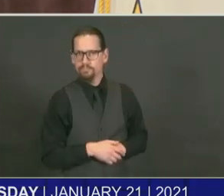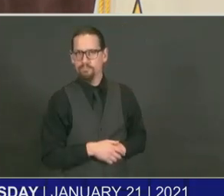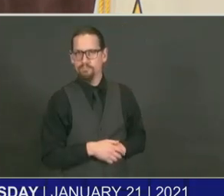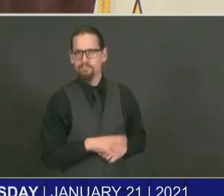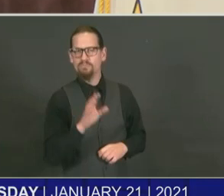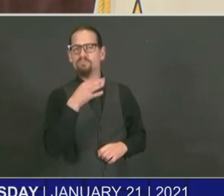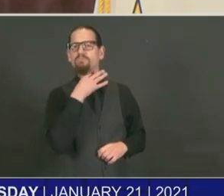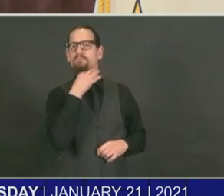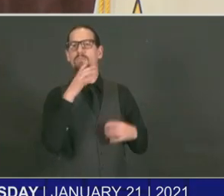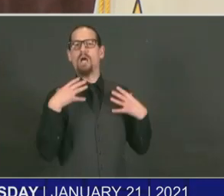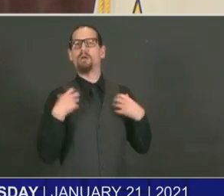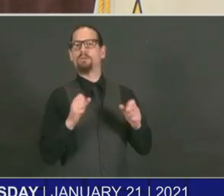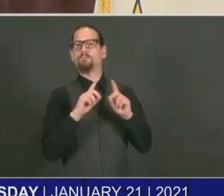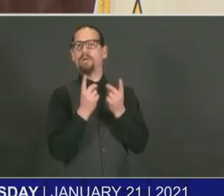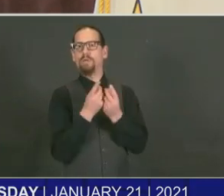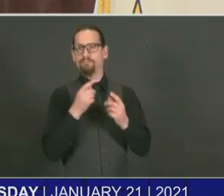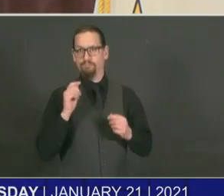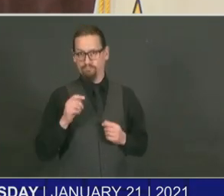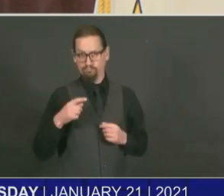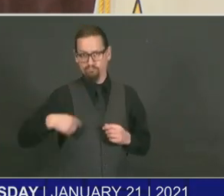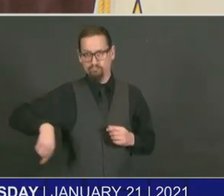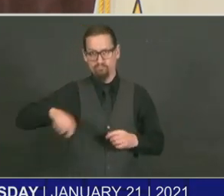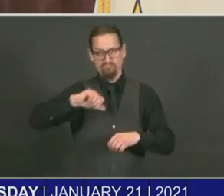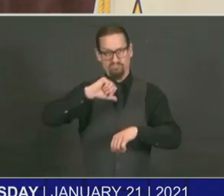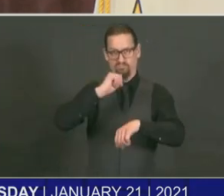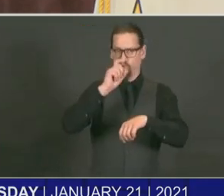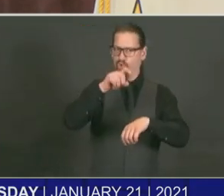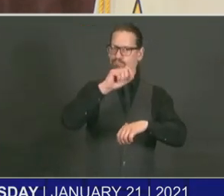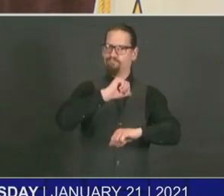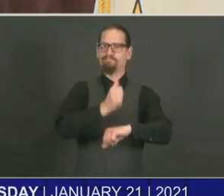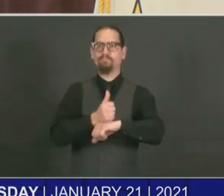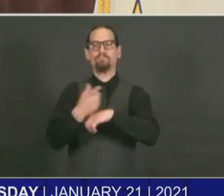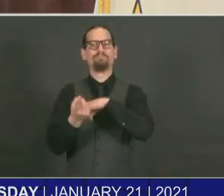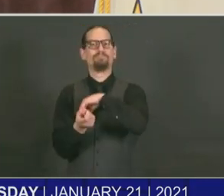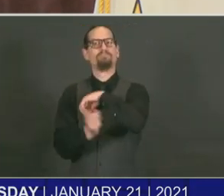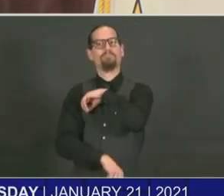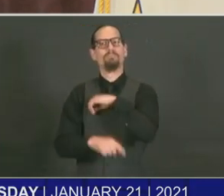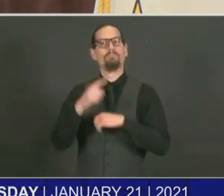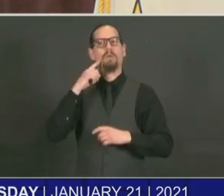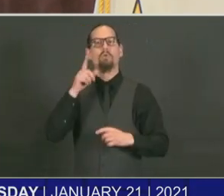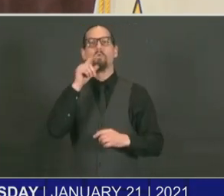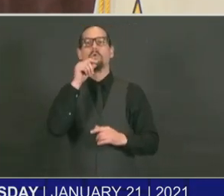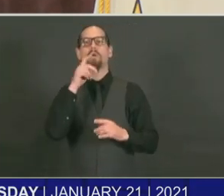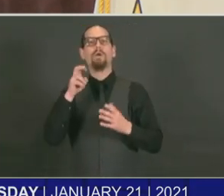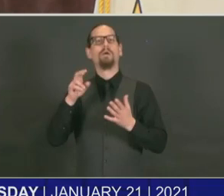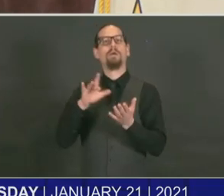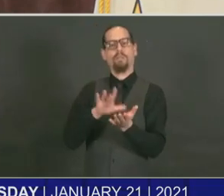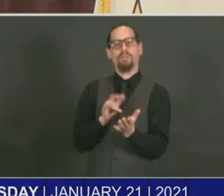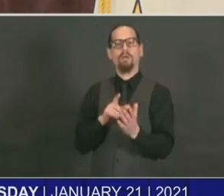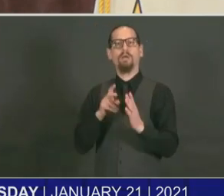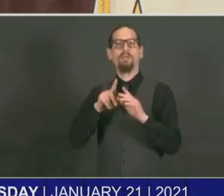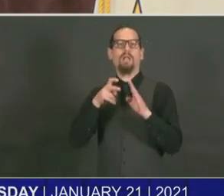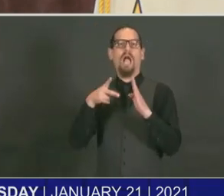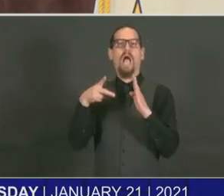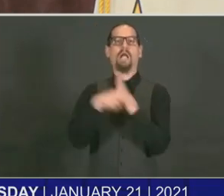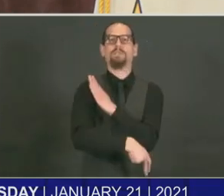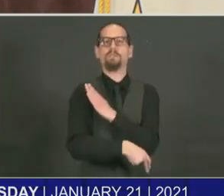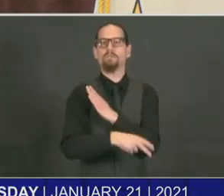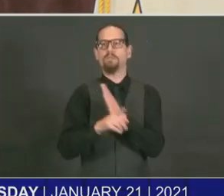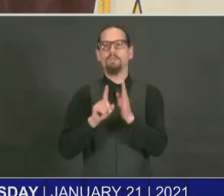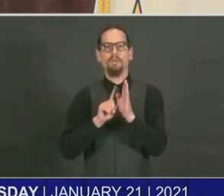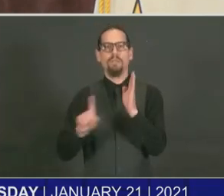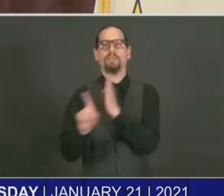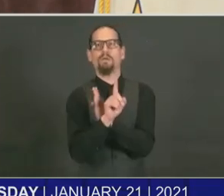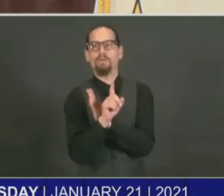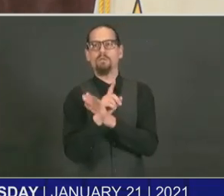for people who jump the line or for hospitals that don't follow your guidelines? So it is an